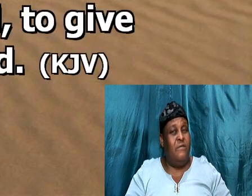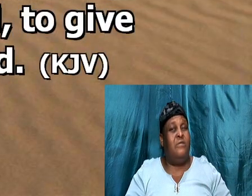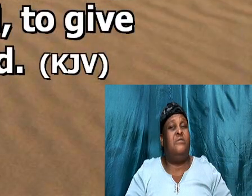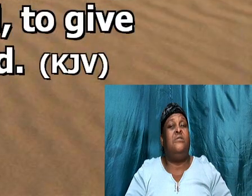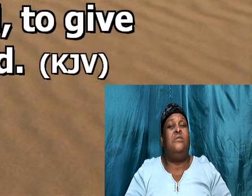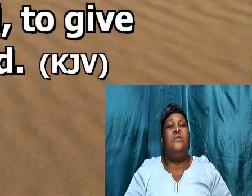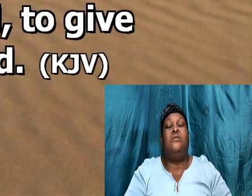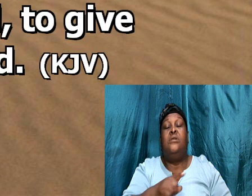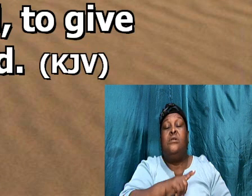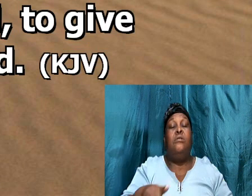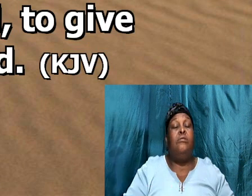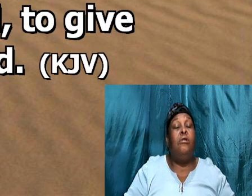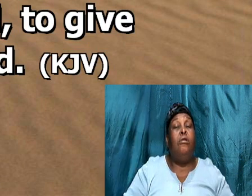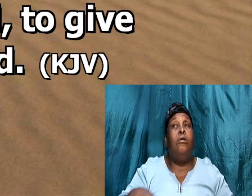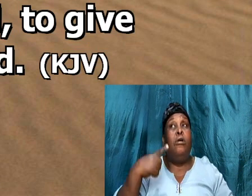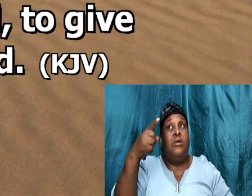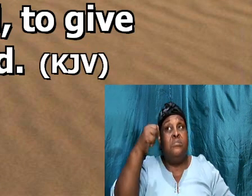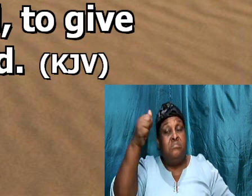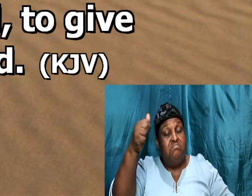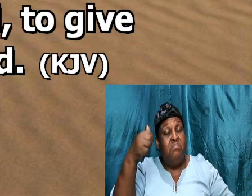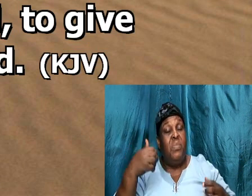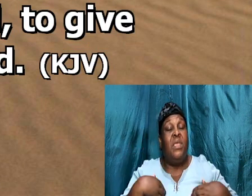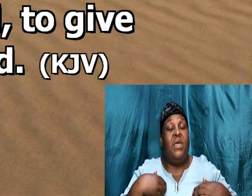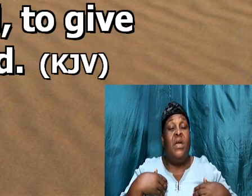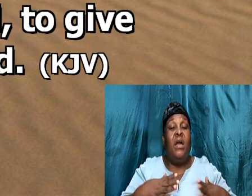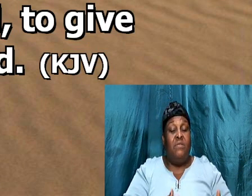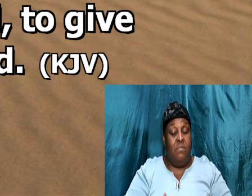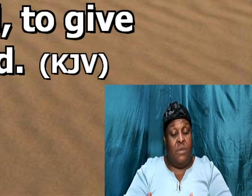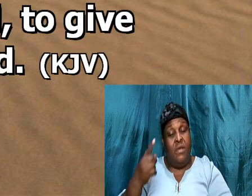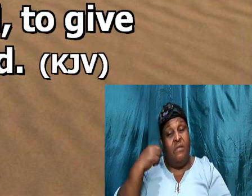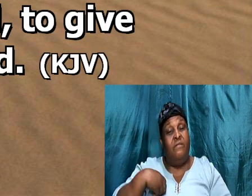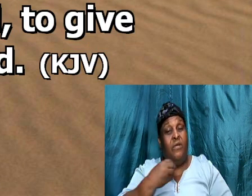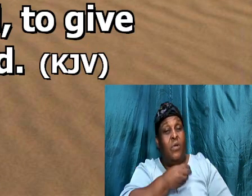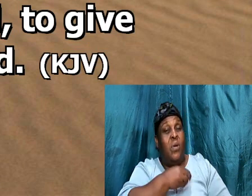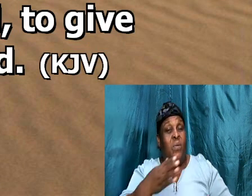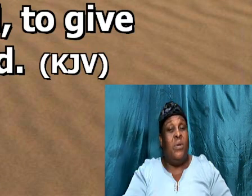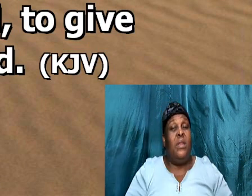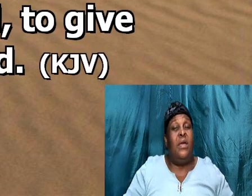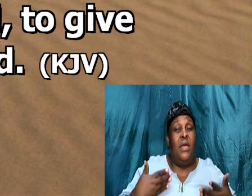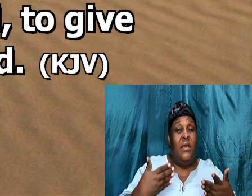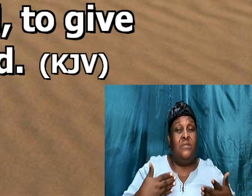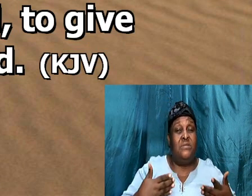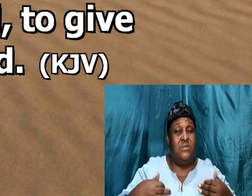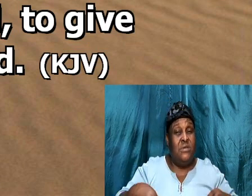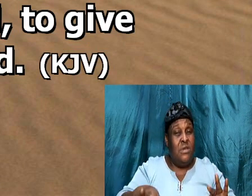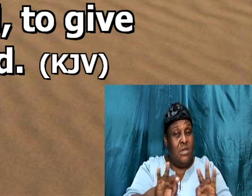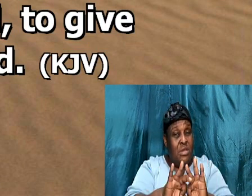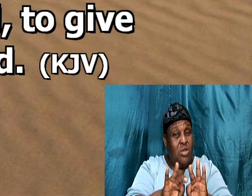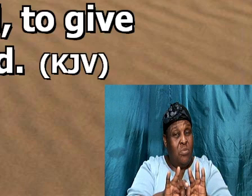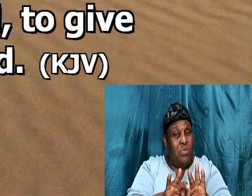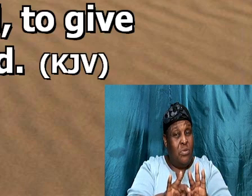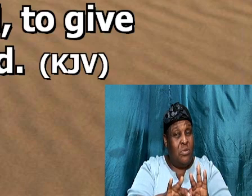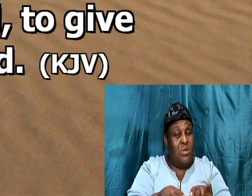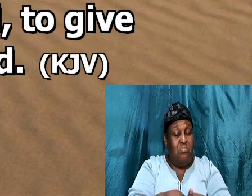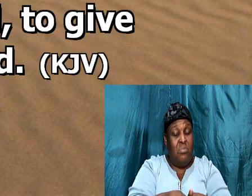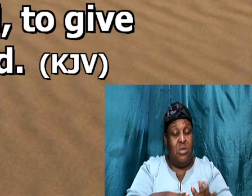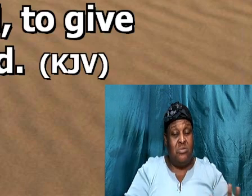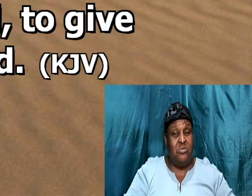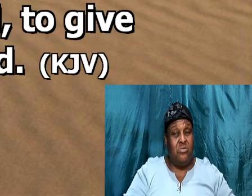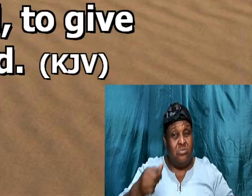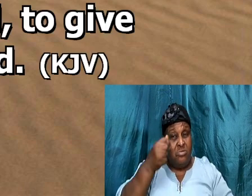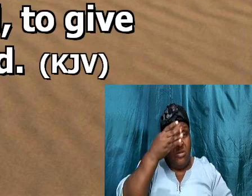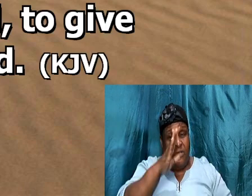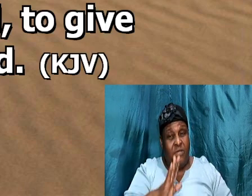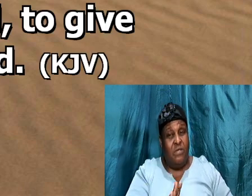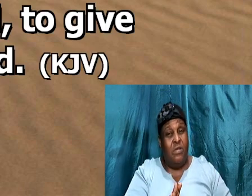has a plan for us. Has a plan for our lives. And it is important that as children of God,